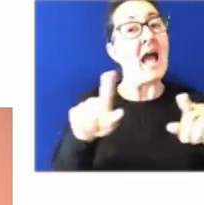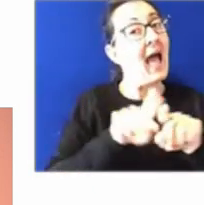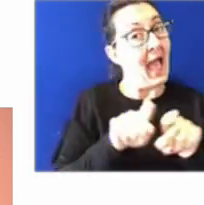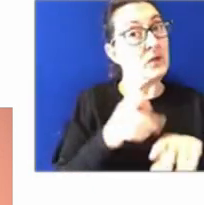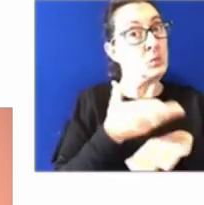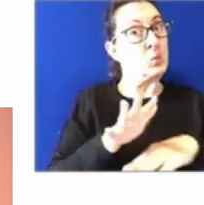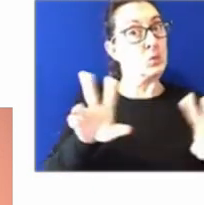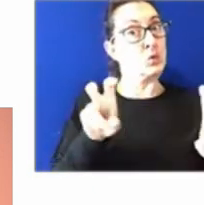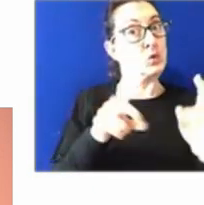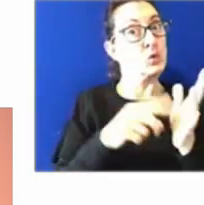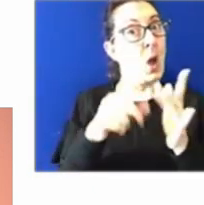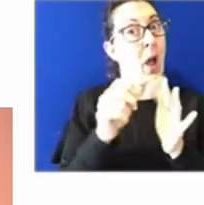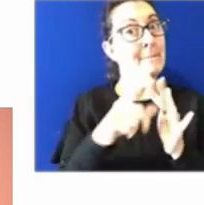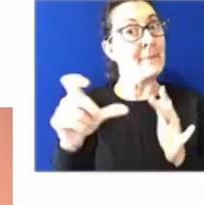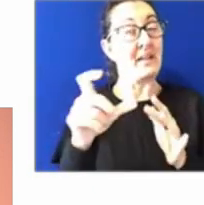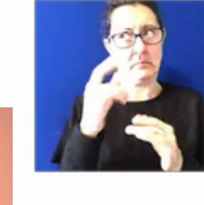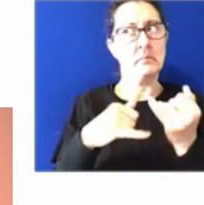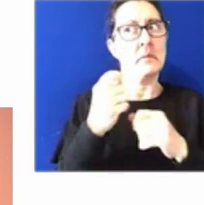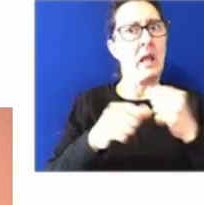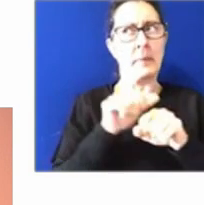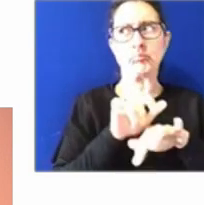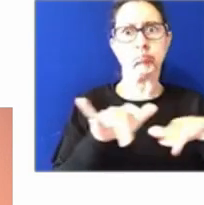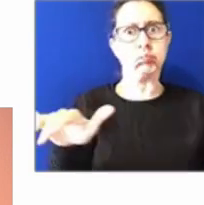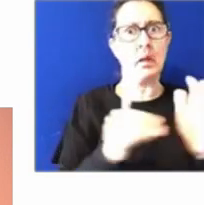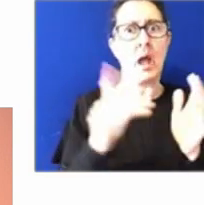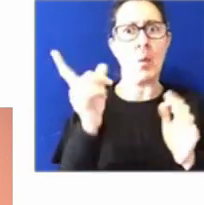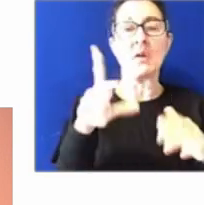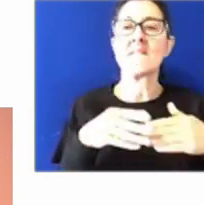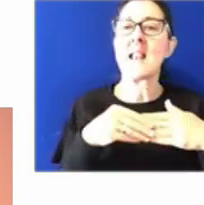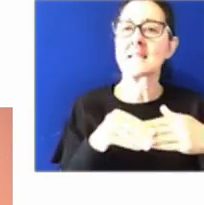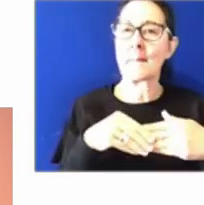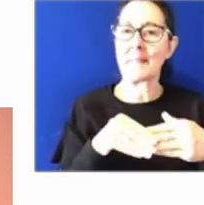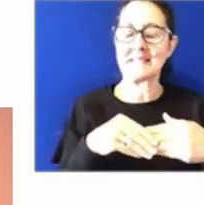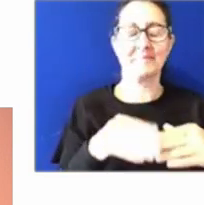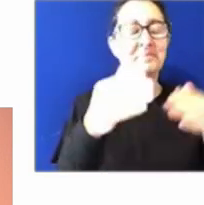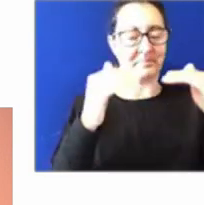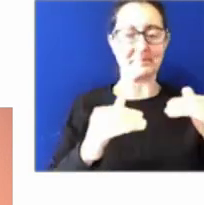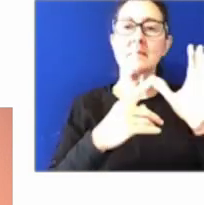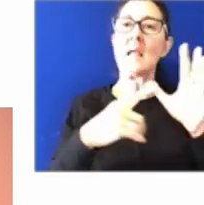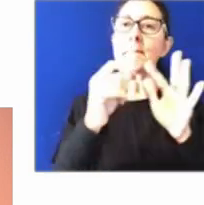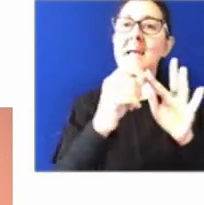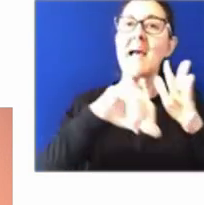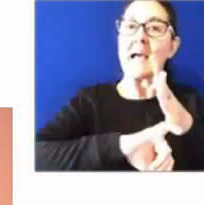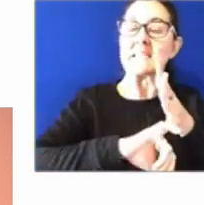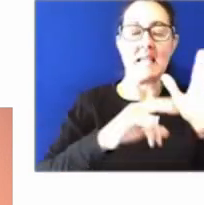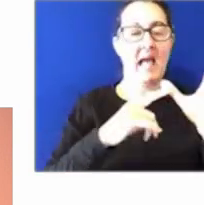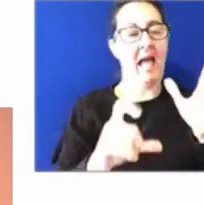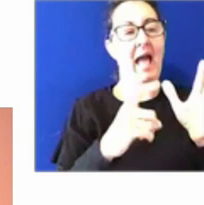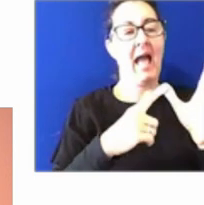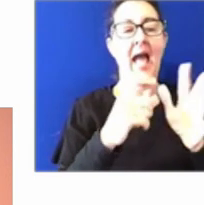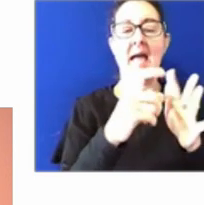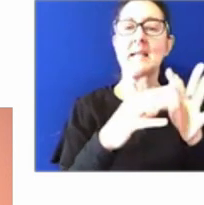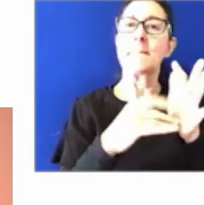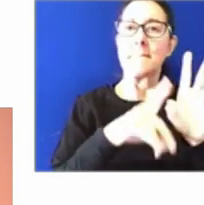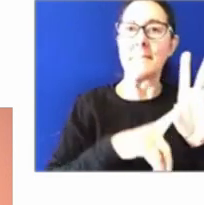popular, flexibility. So the APS Academy. One of the ways that we can continue to grow and